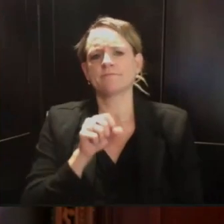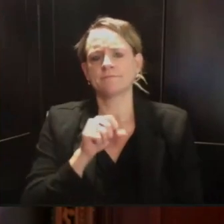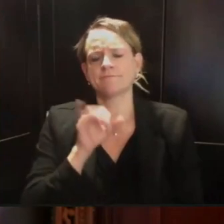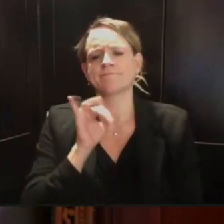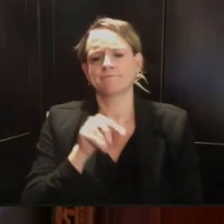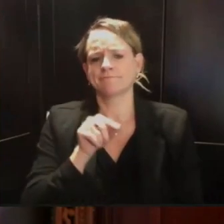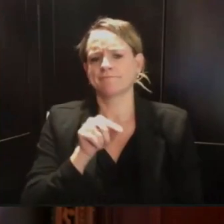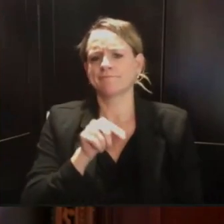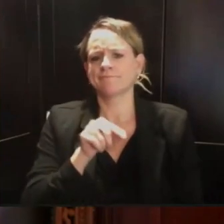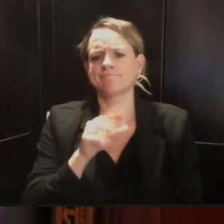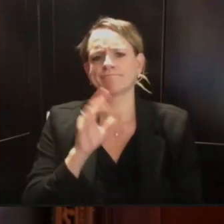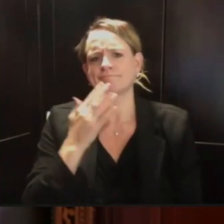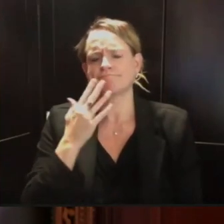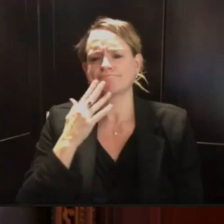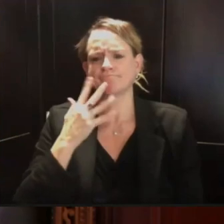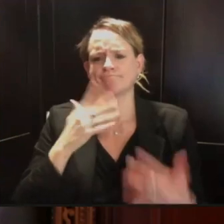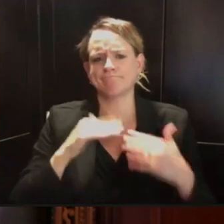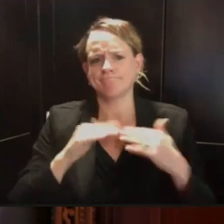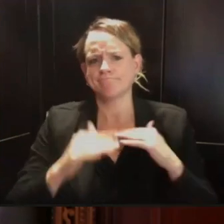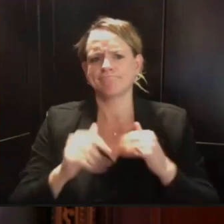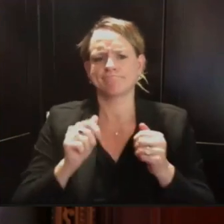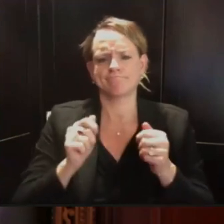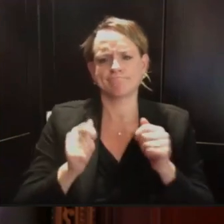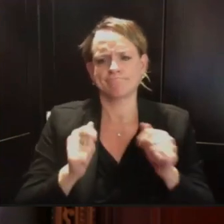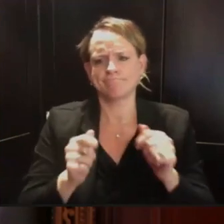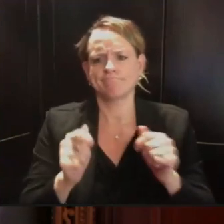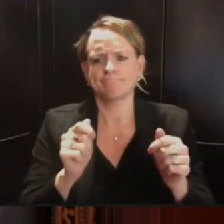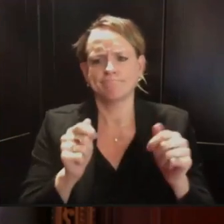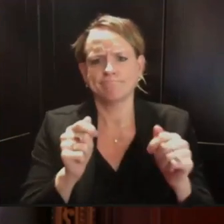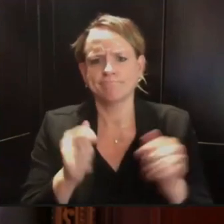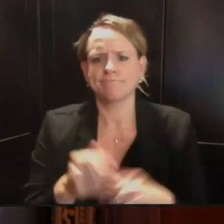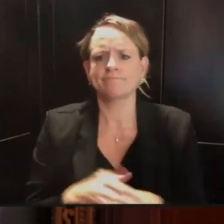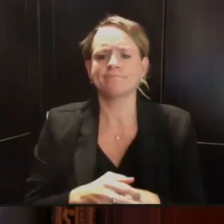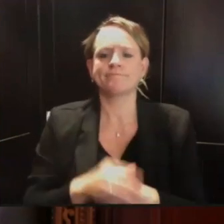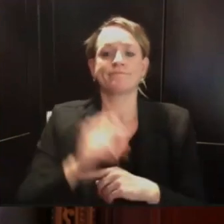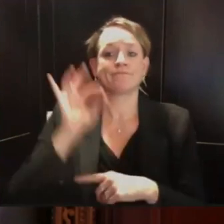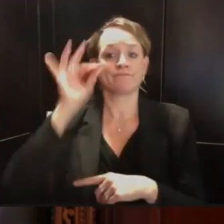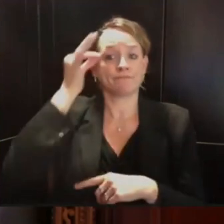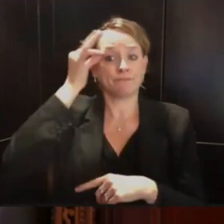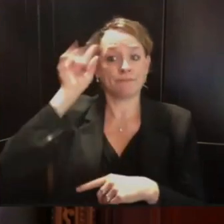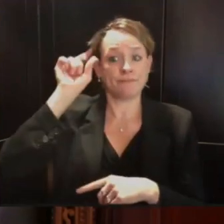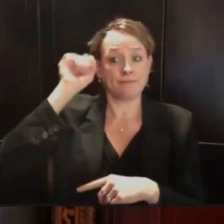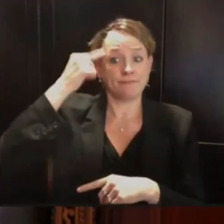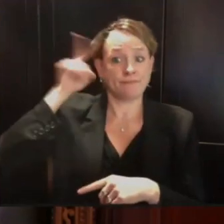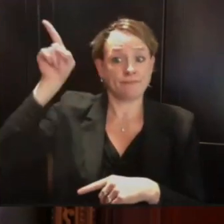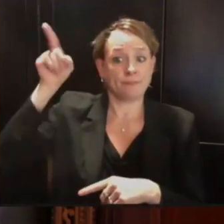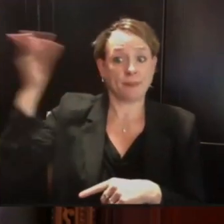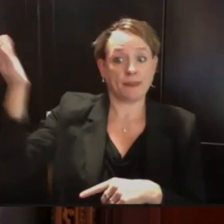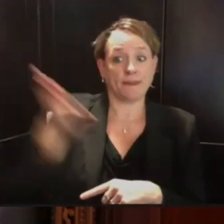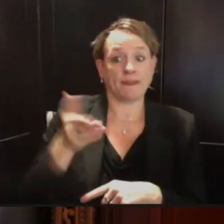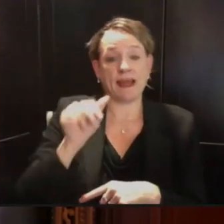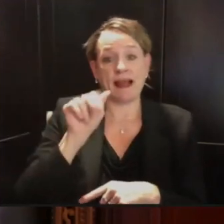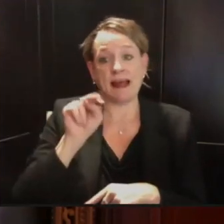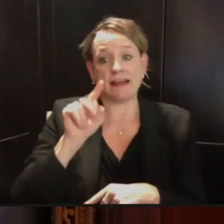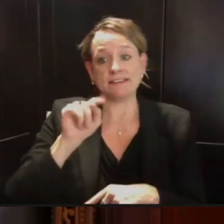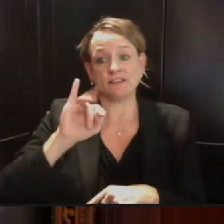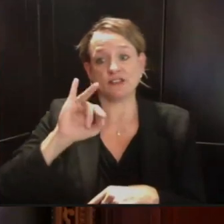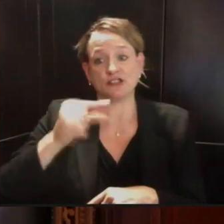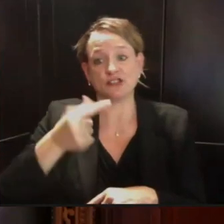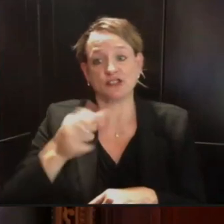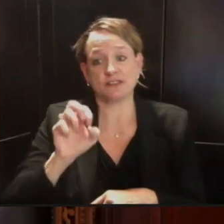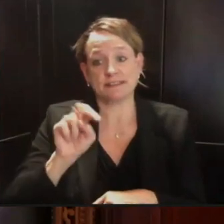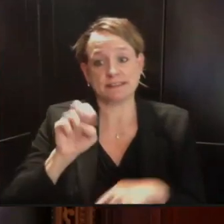federal government or being delivered to nursing homes, and they're just sort of figuring out and sorting out the best strategy to implement them.